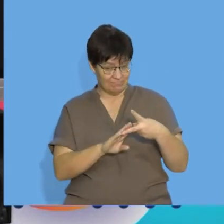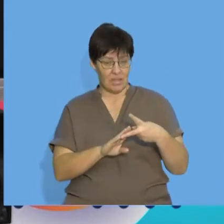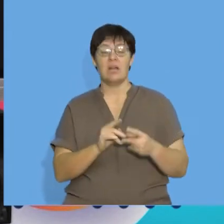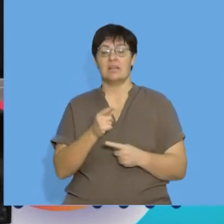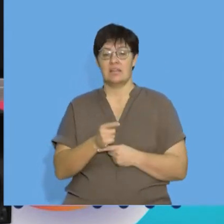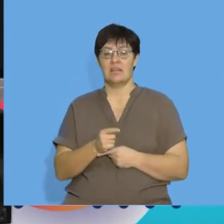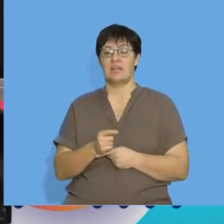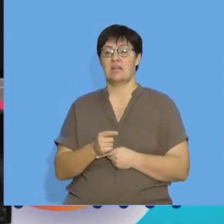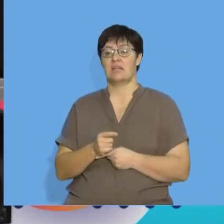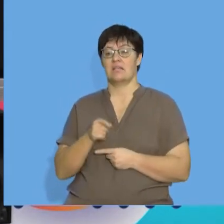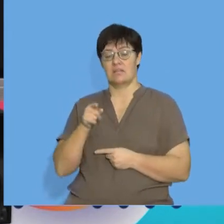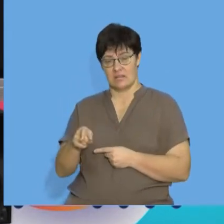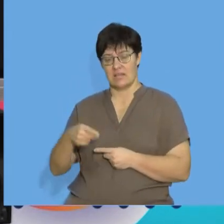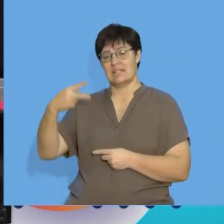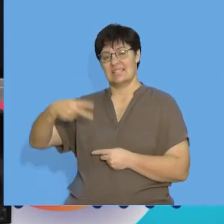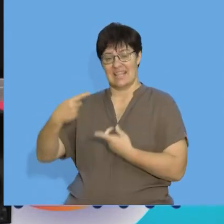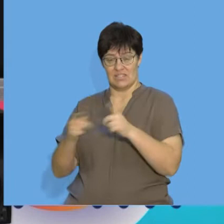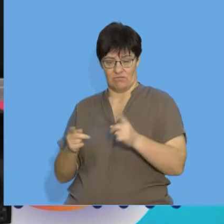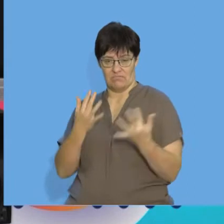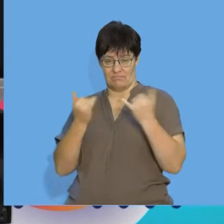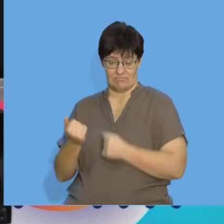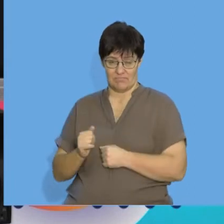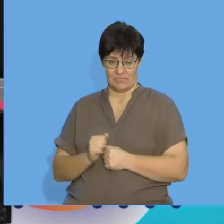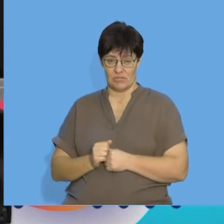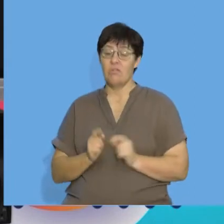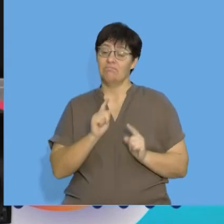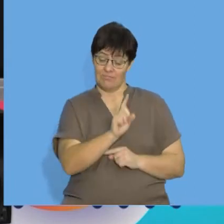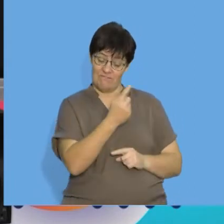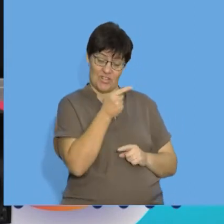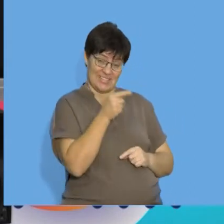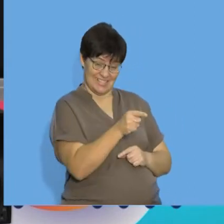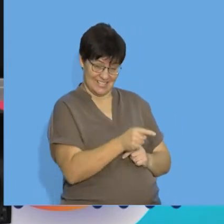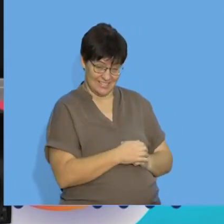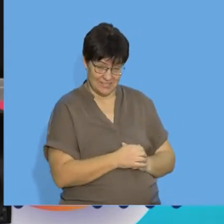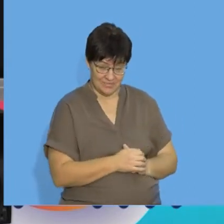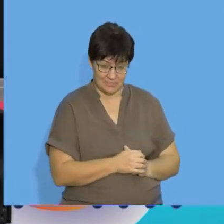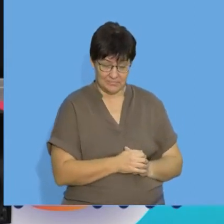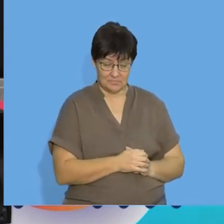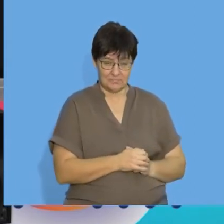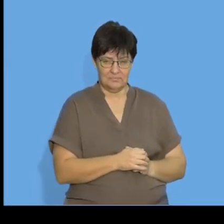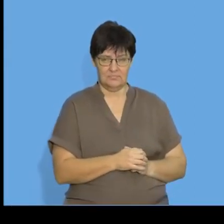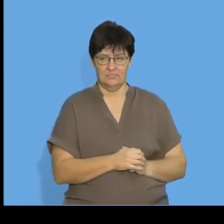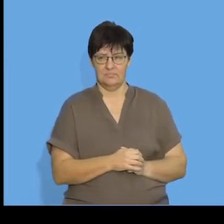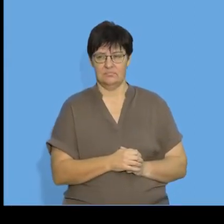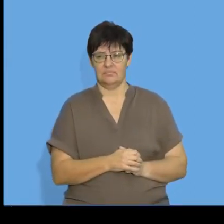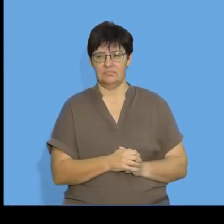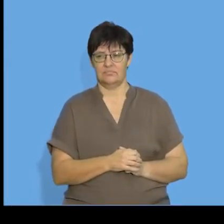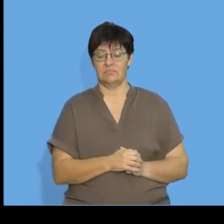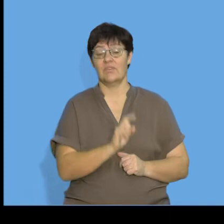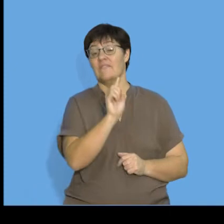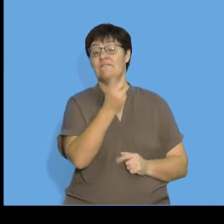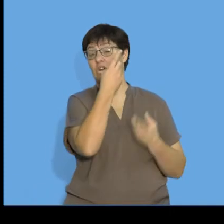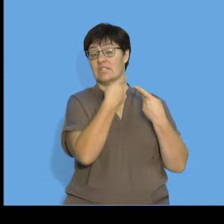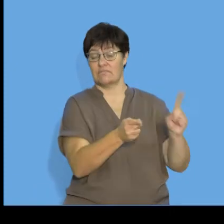calculate what we refer to as a second difference. Let's have a look at the first differences. So,